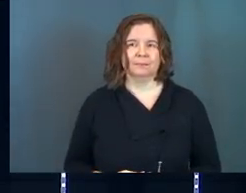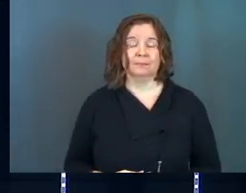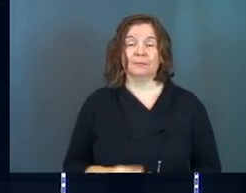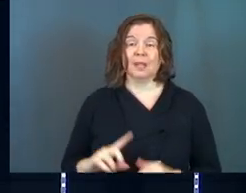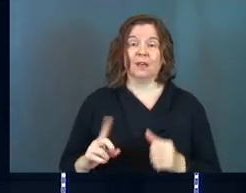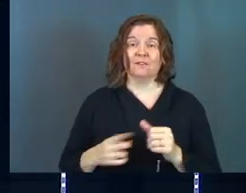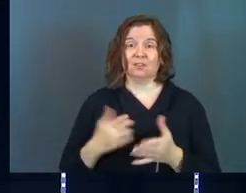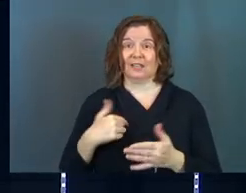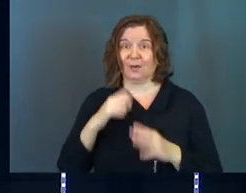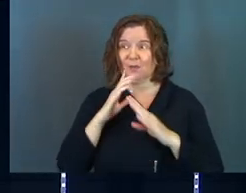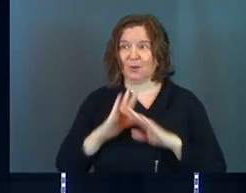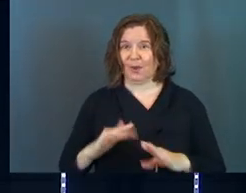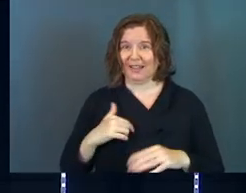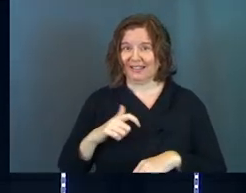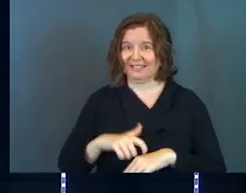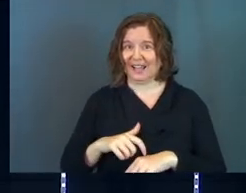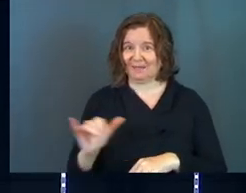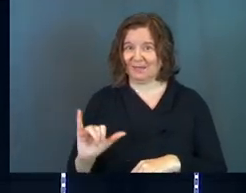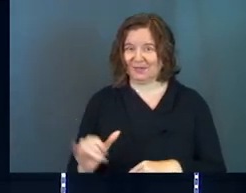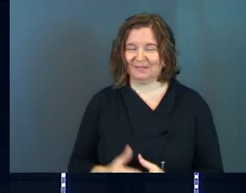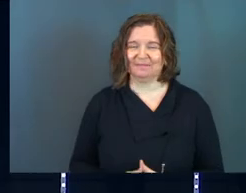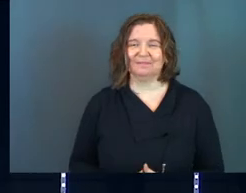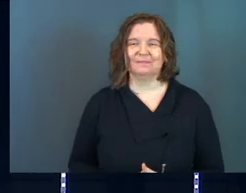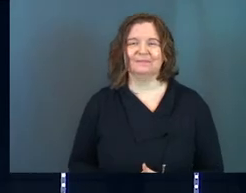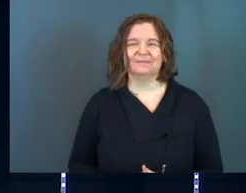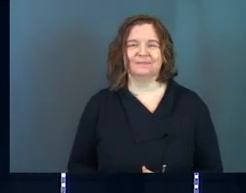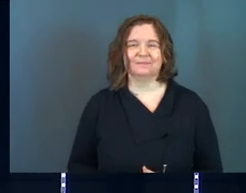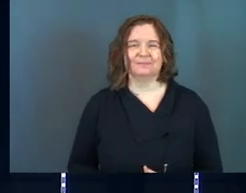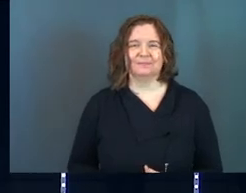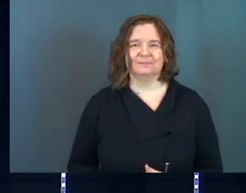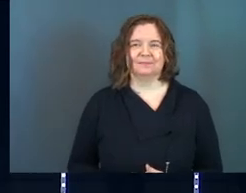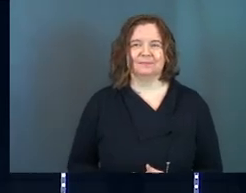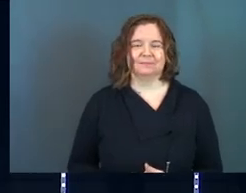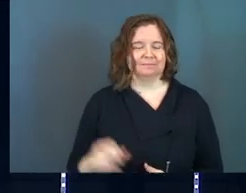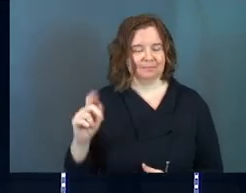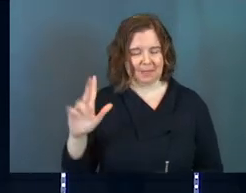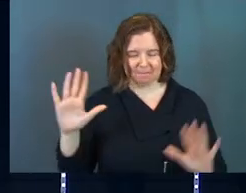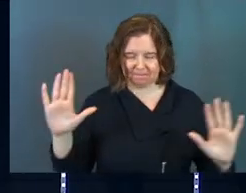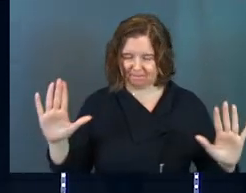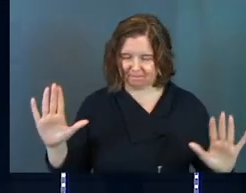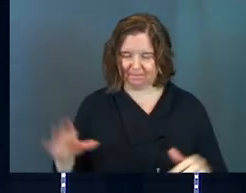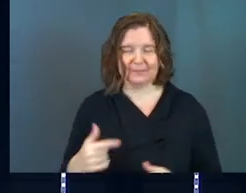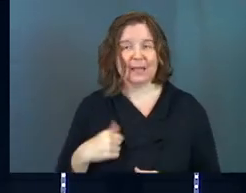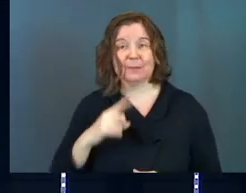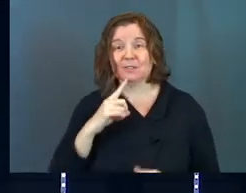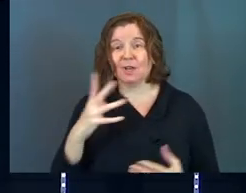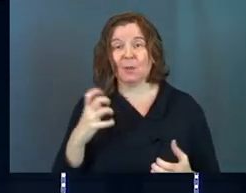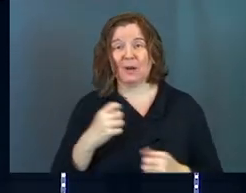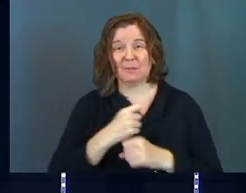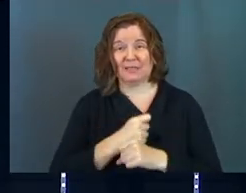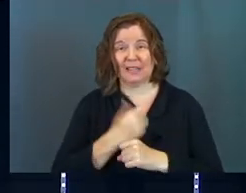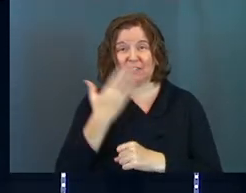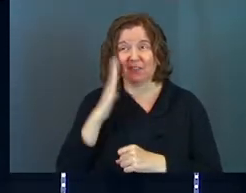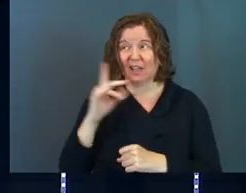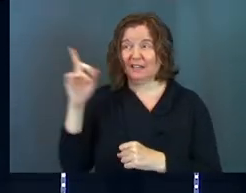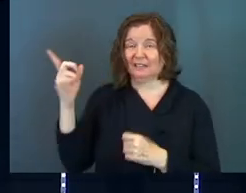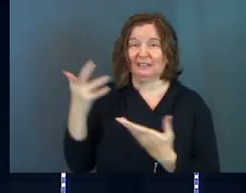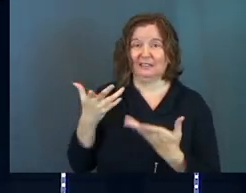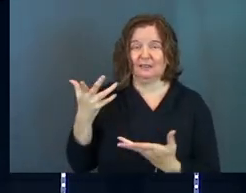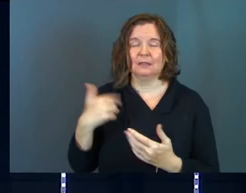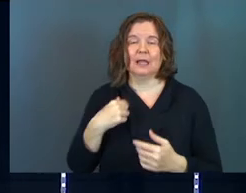Yeah, first service got really quiet at this spot too. It's okay. Okay, I'm not sure I want to be the slave of God.